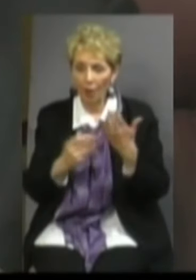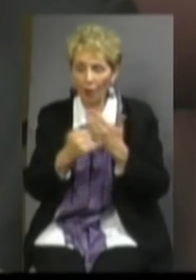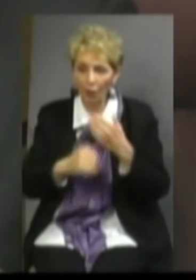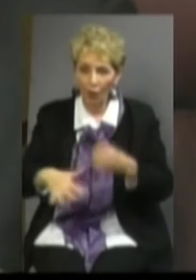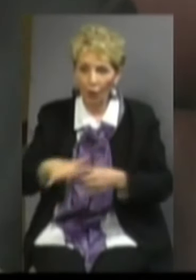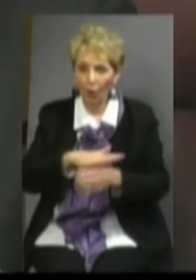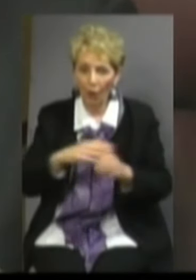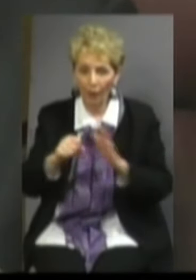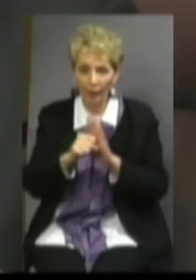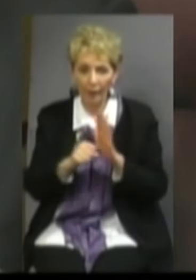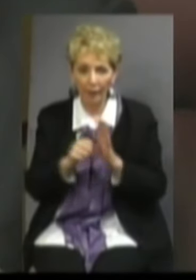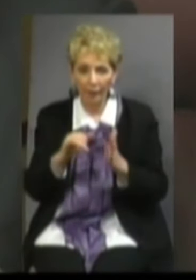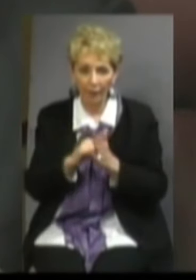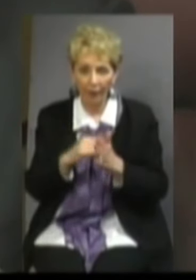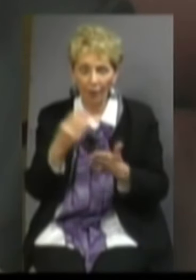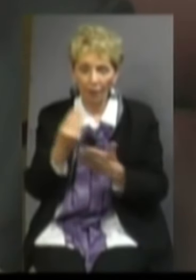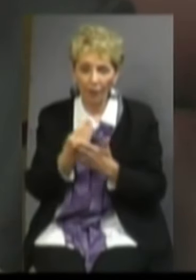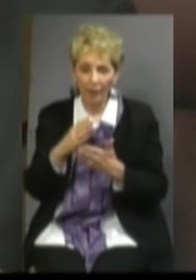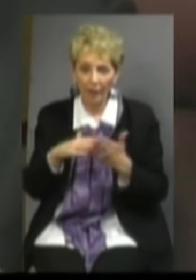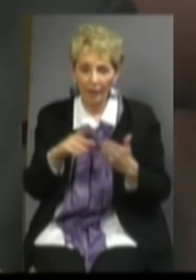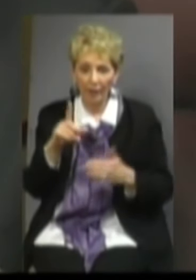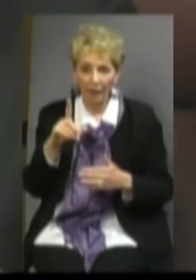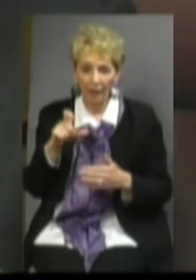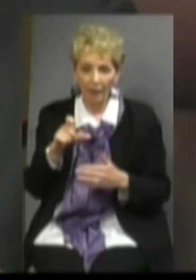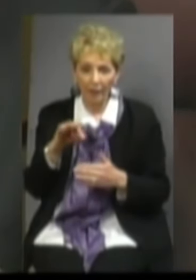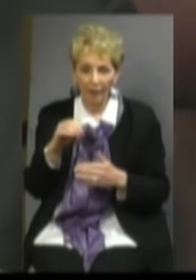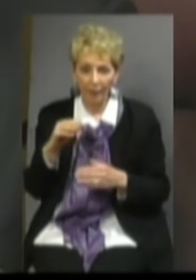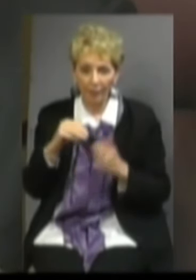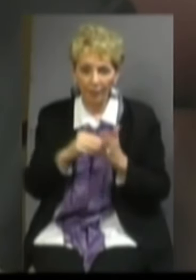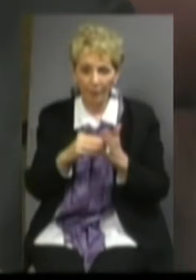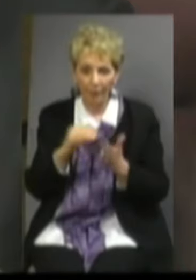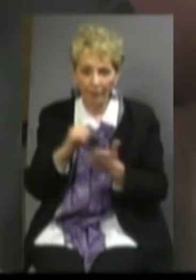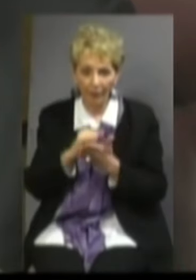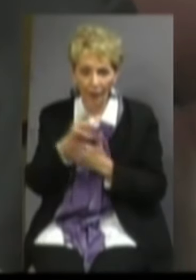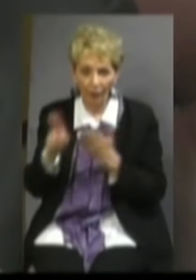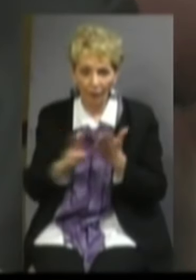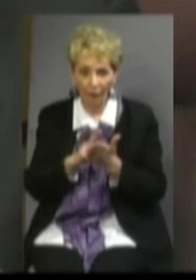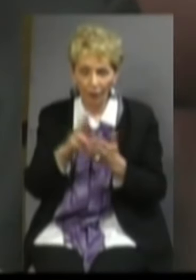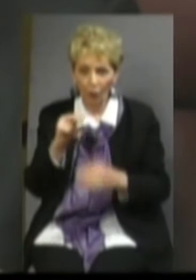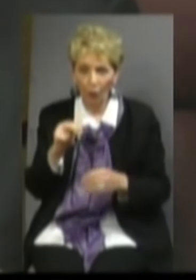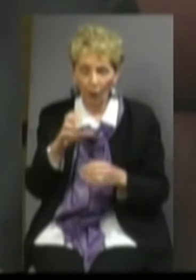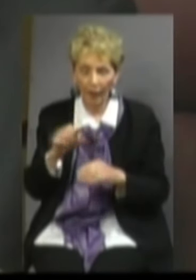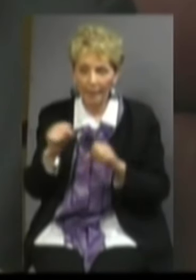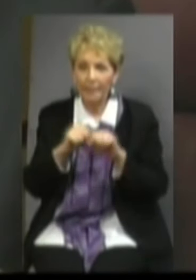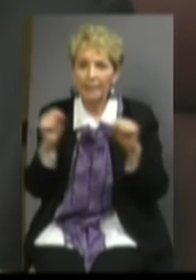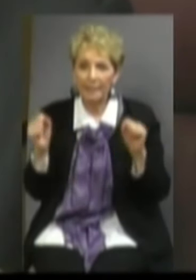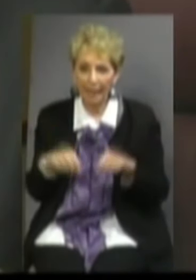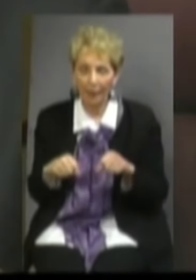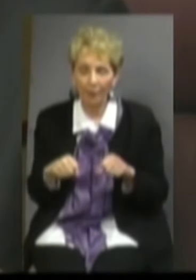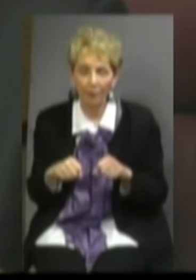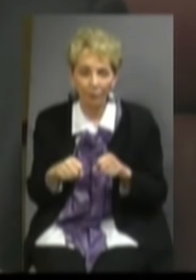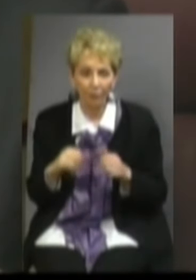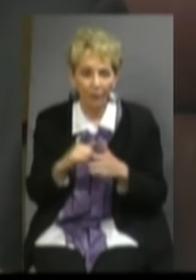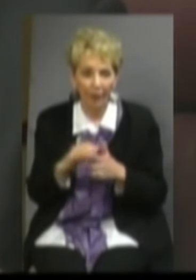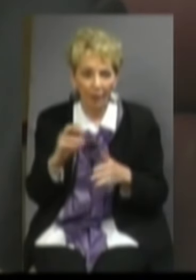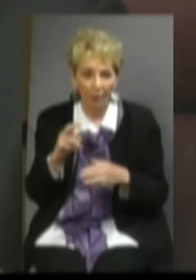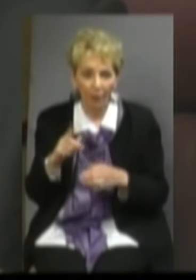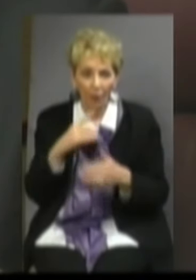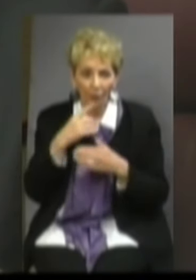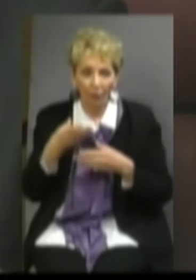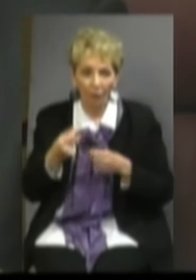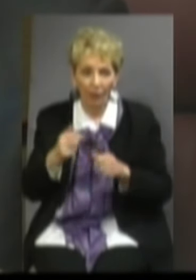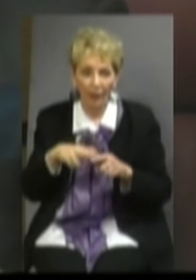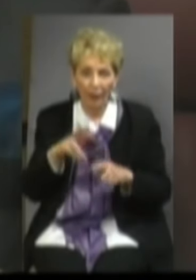and whereas the bond will fund $980 million in projects for the University of North Carolina system, and whereas the bond will fund